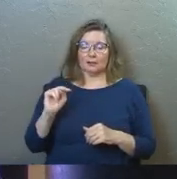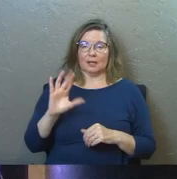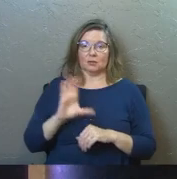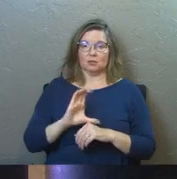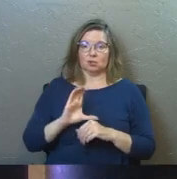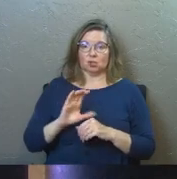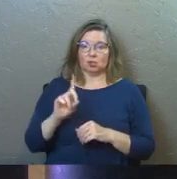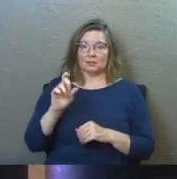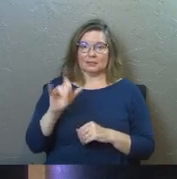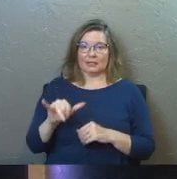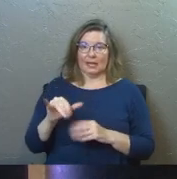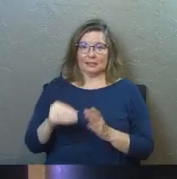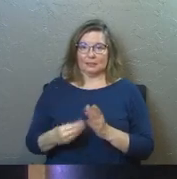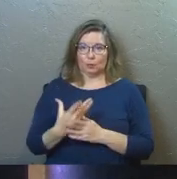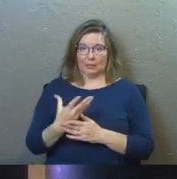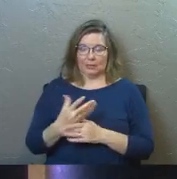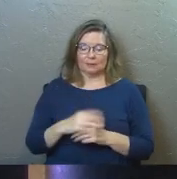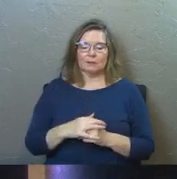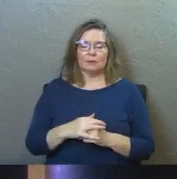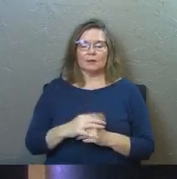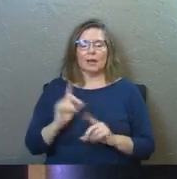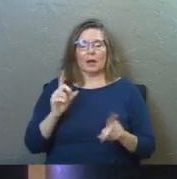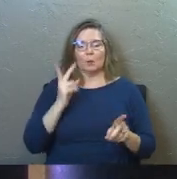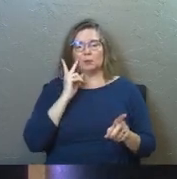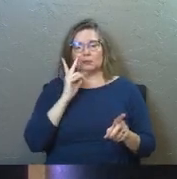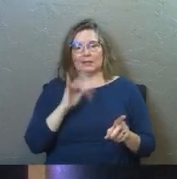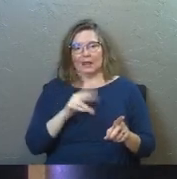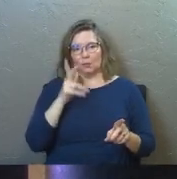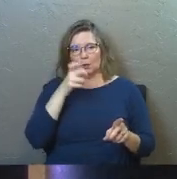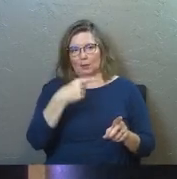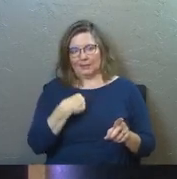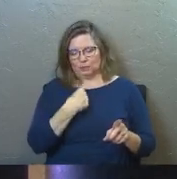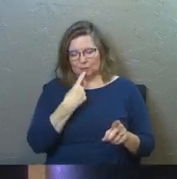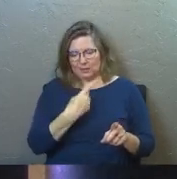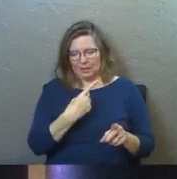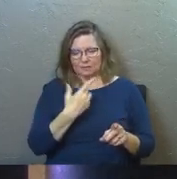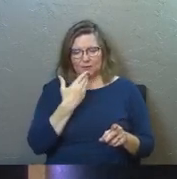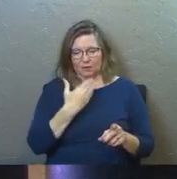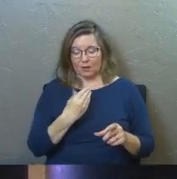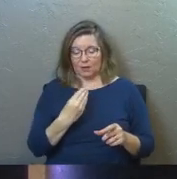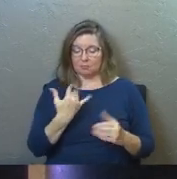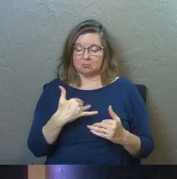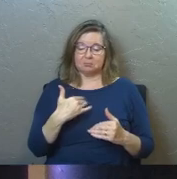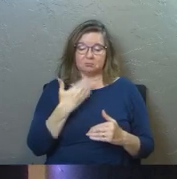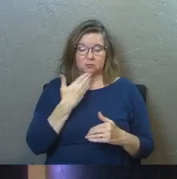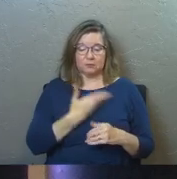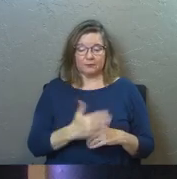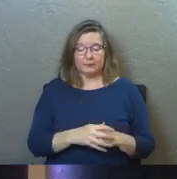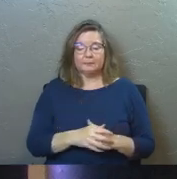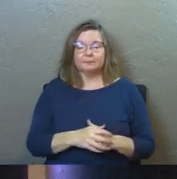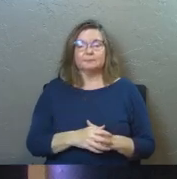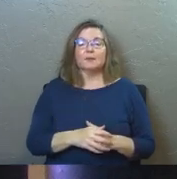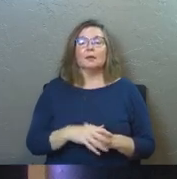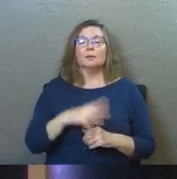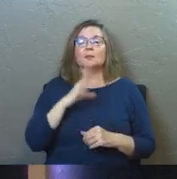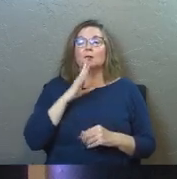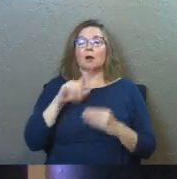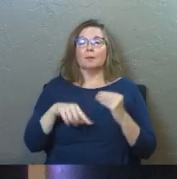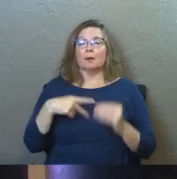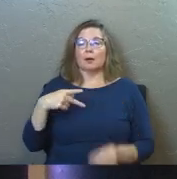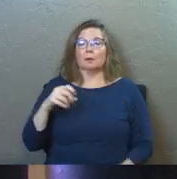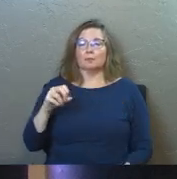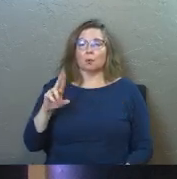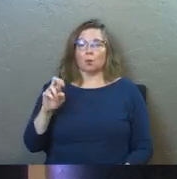of the keynote speakers, friend of mine, and, and I went to see that, and, uh, to hear what he had to say, very, very insightful stuff, but they were talking about